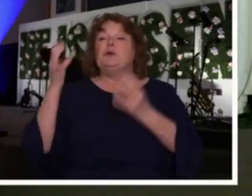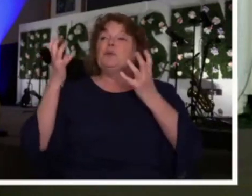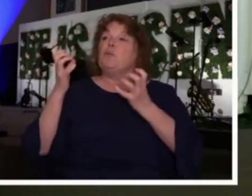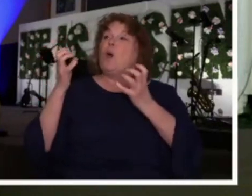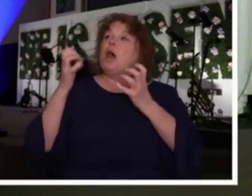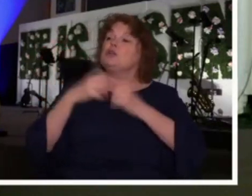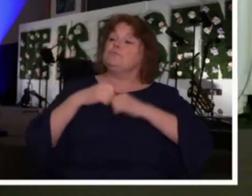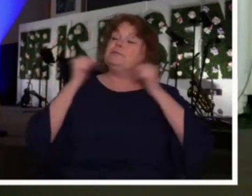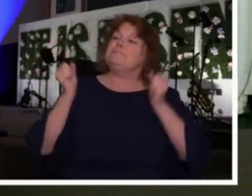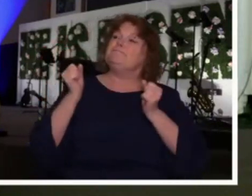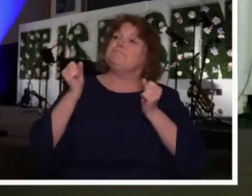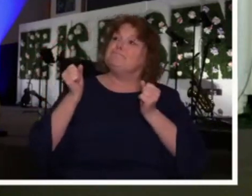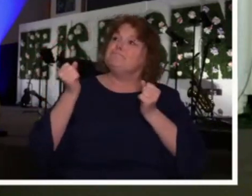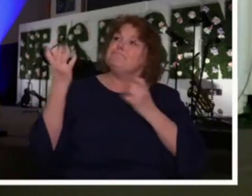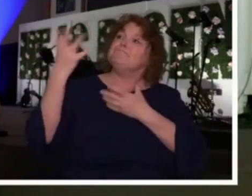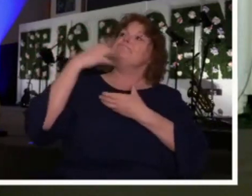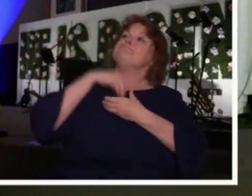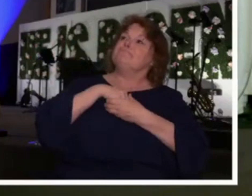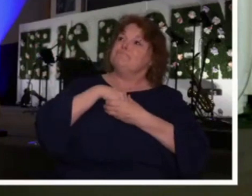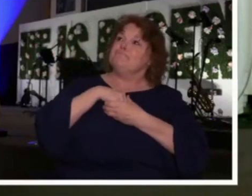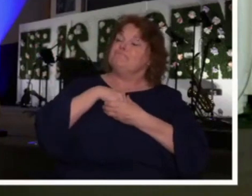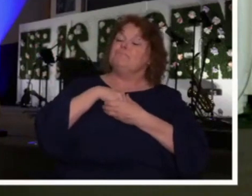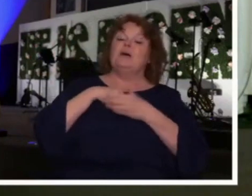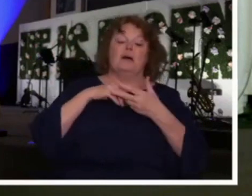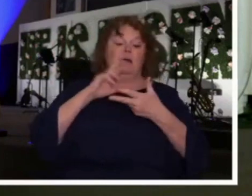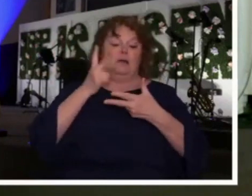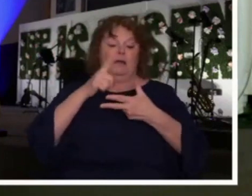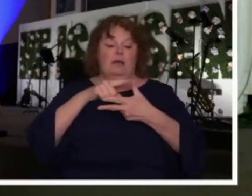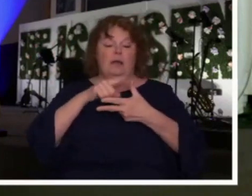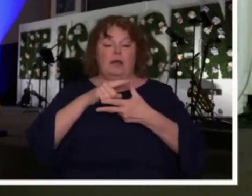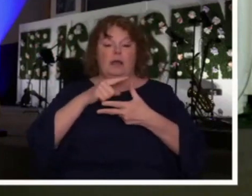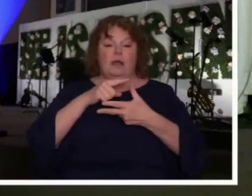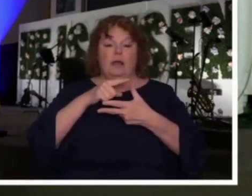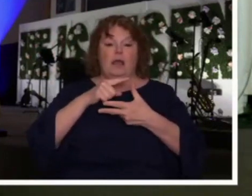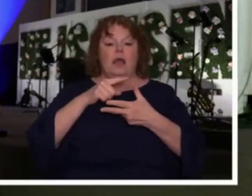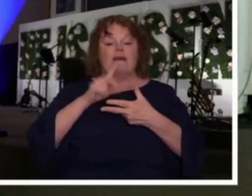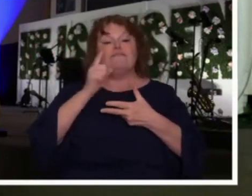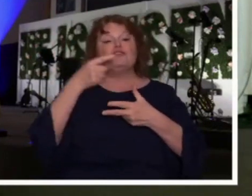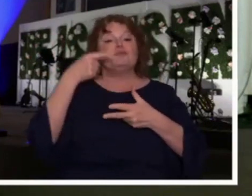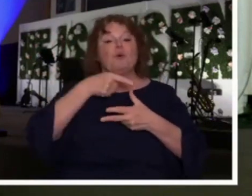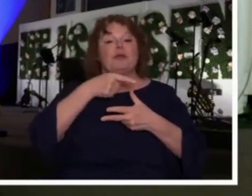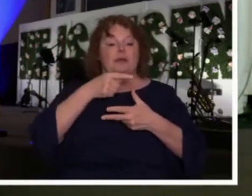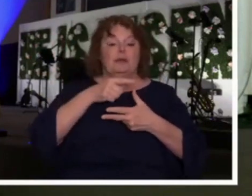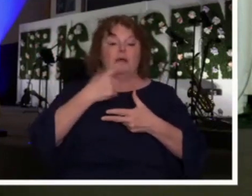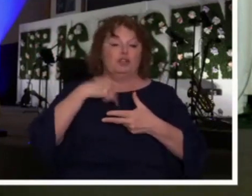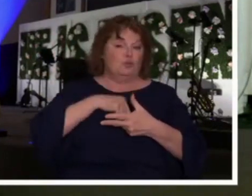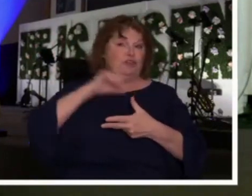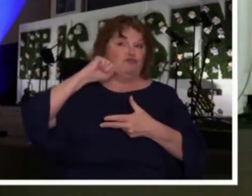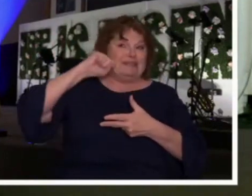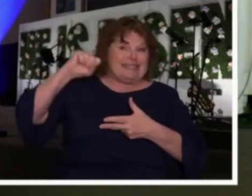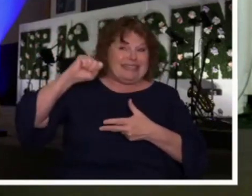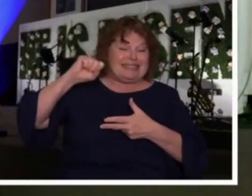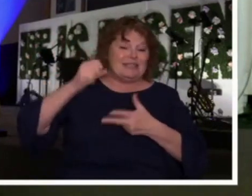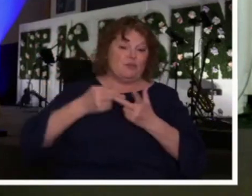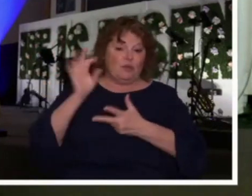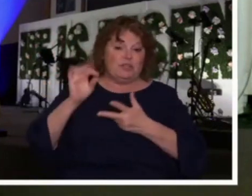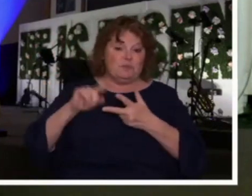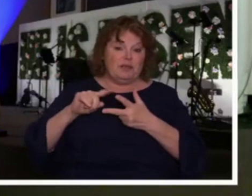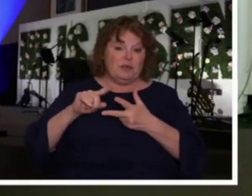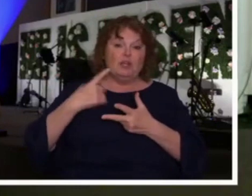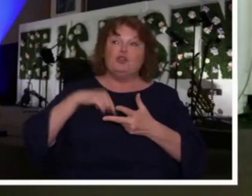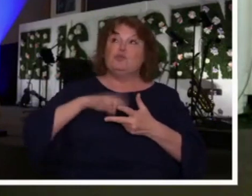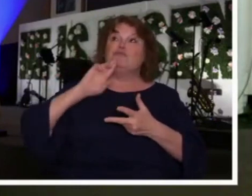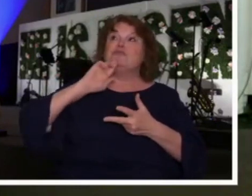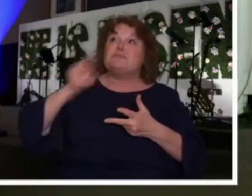lives and within the culture of our church, the first point is resisting the Holy Spirit. The second is responding to the Holy Spirit. And the third is recognizing